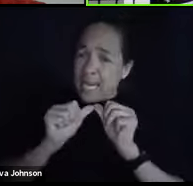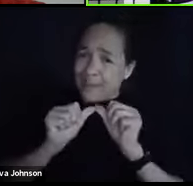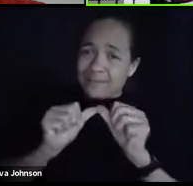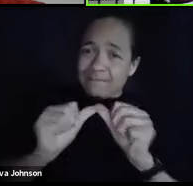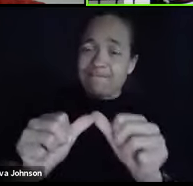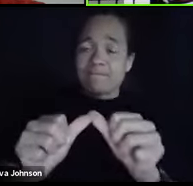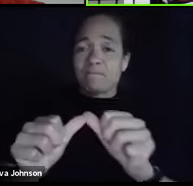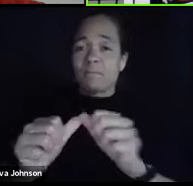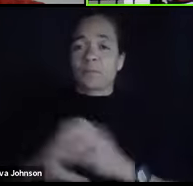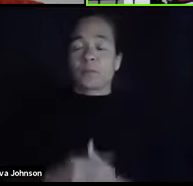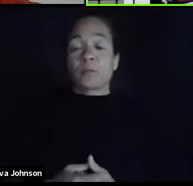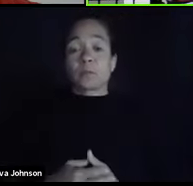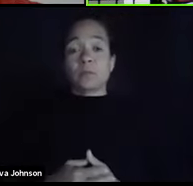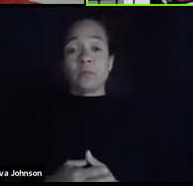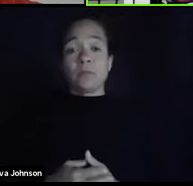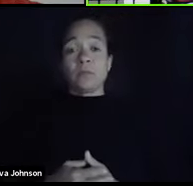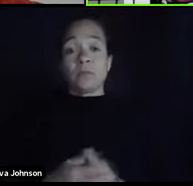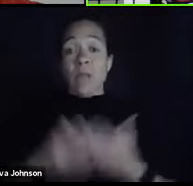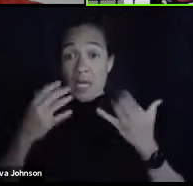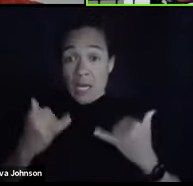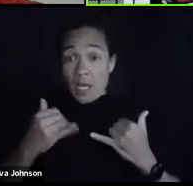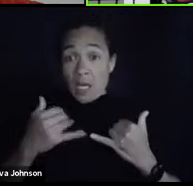this point, does anyone have any questions?